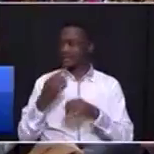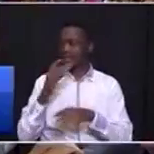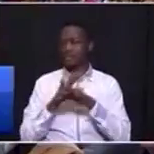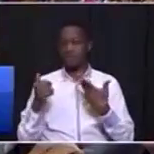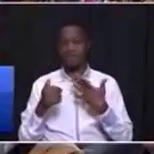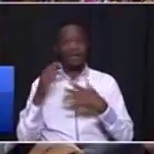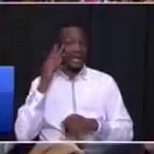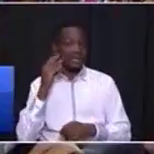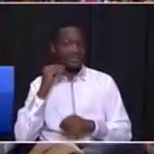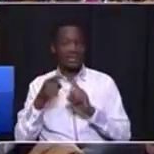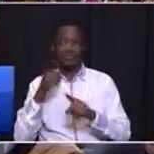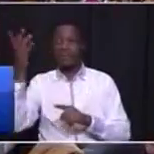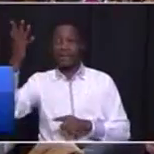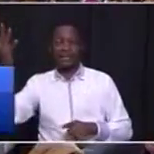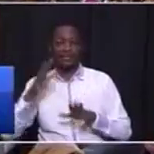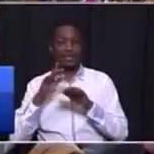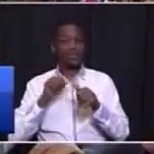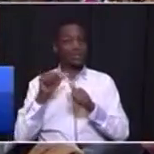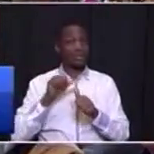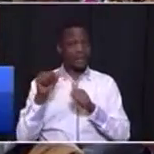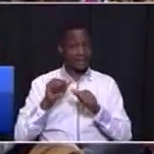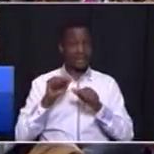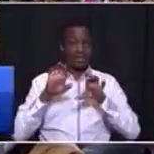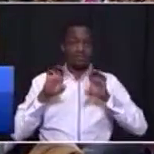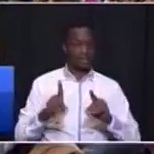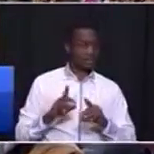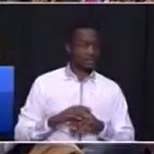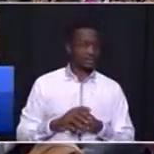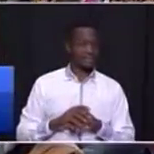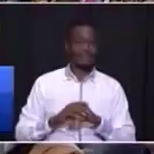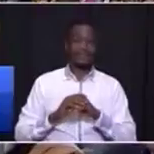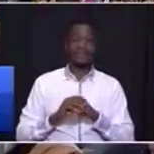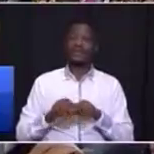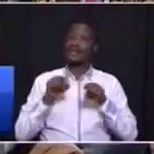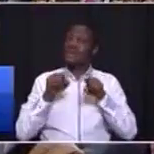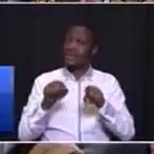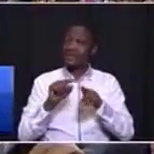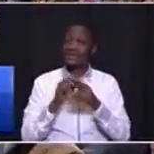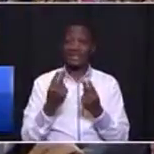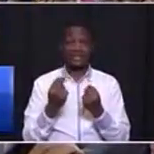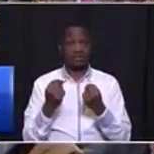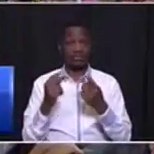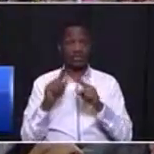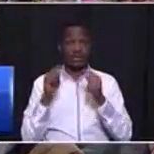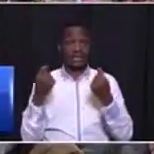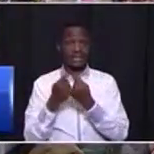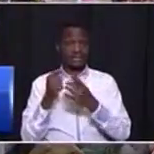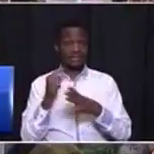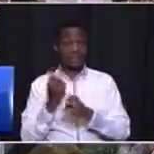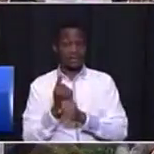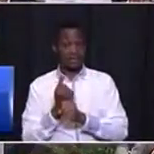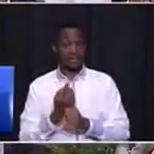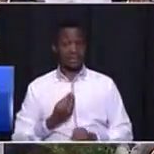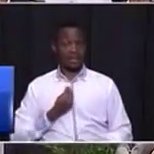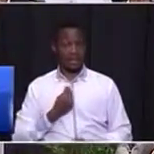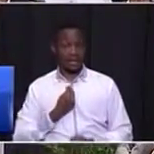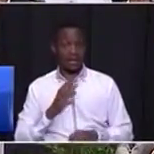inside with better education and this is the new team how day younger